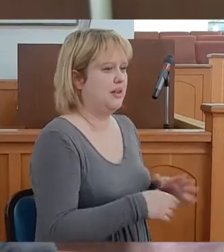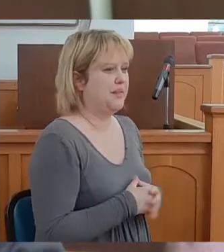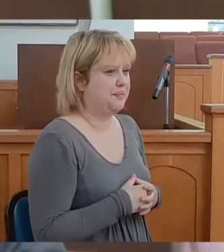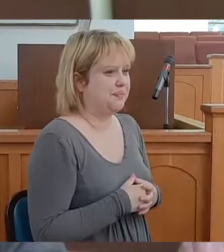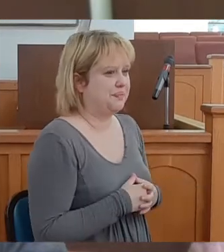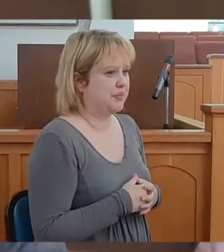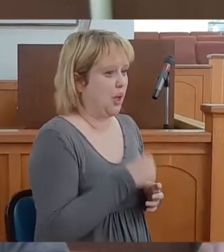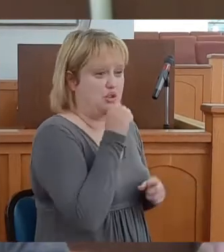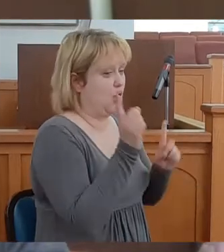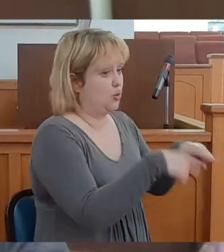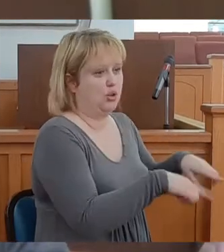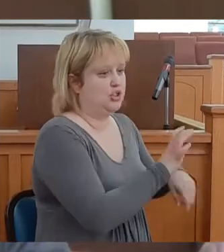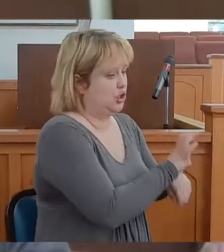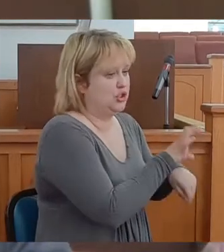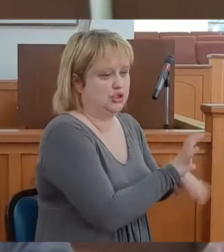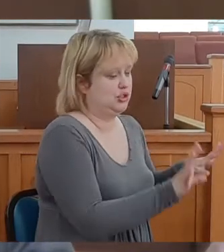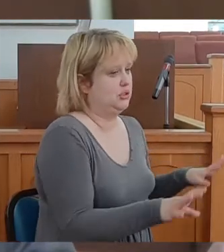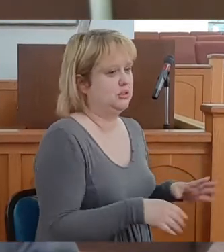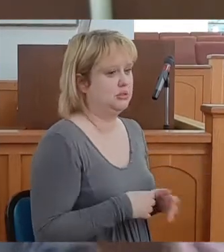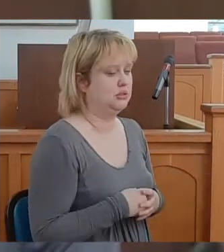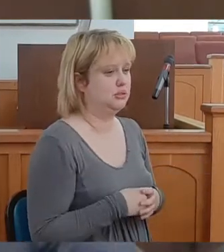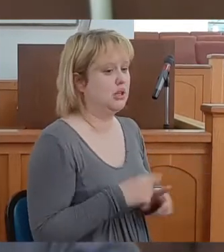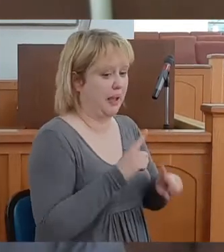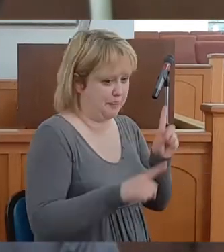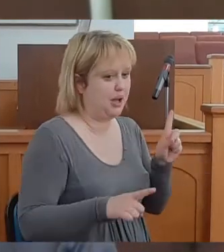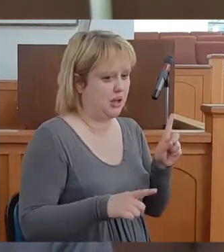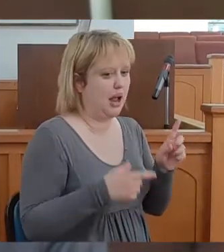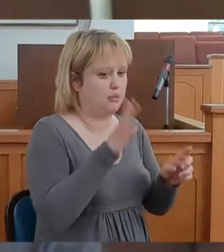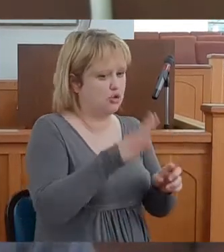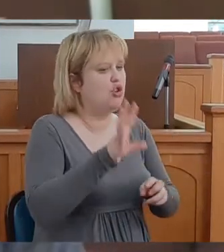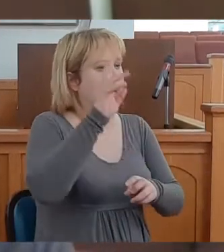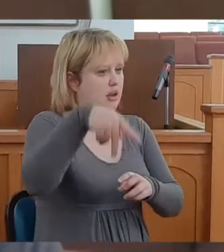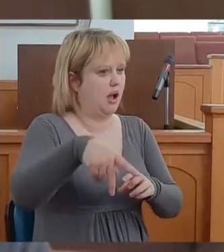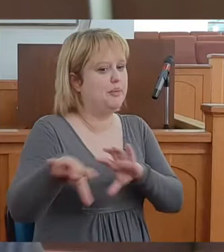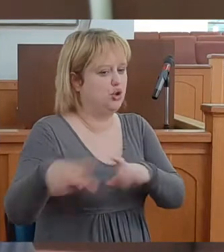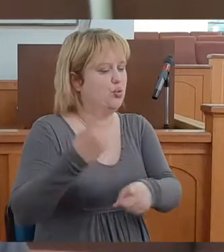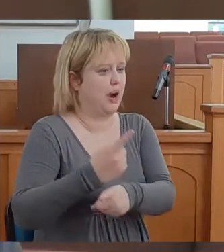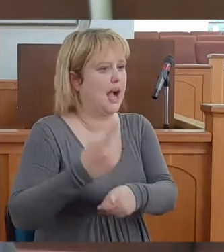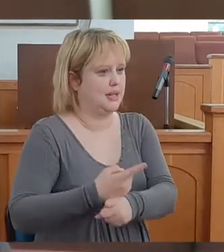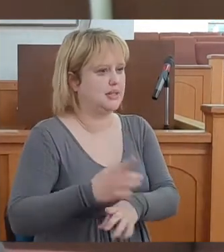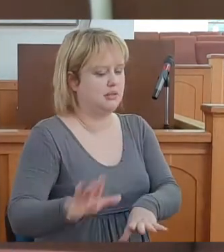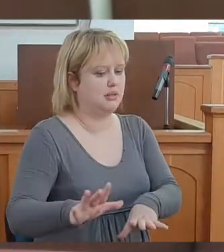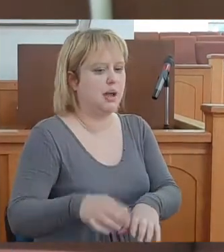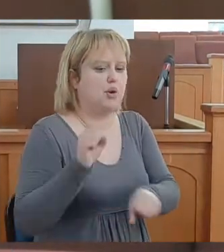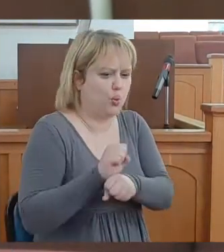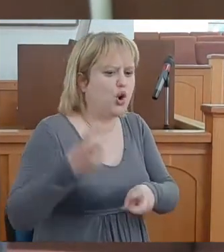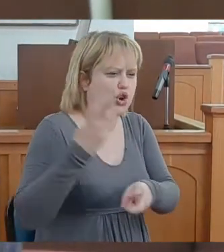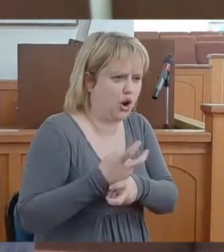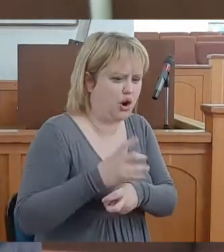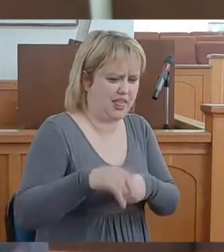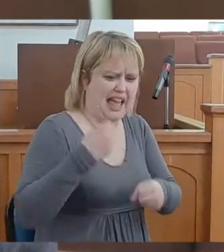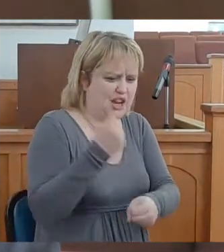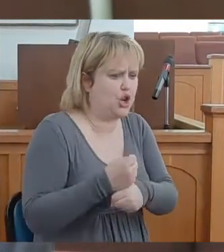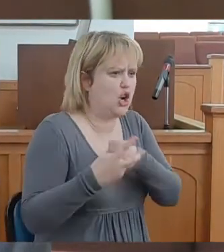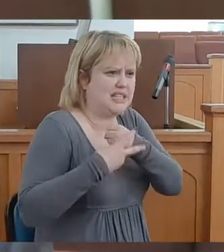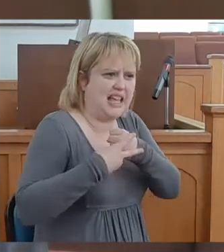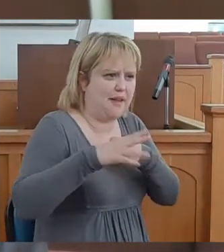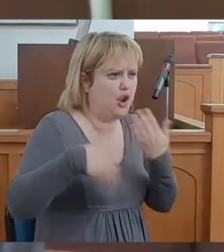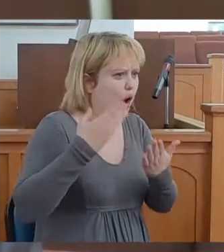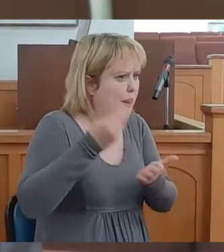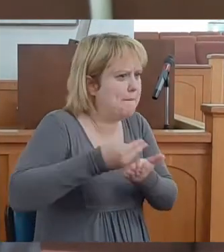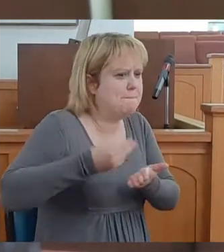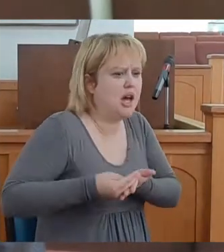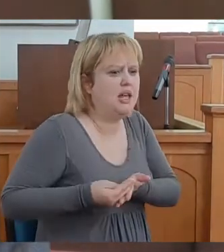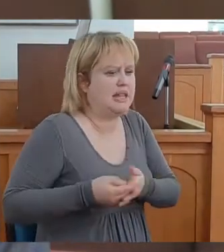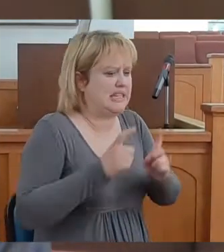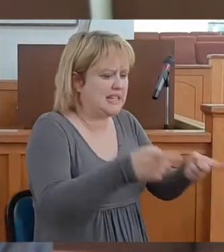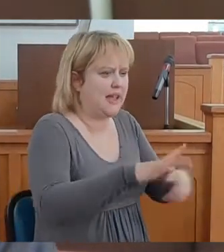Wasn't going to church, but I'm going to straighten up and do right. Worked hard that year. Saved our money to